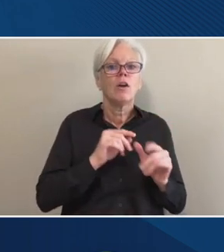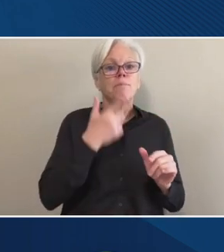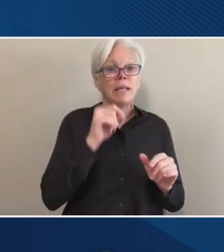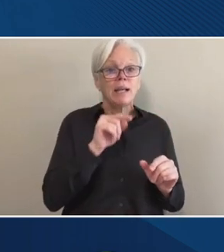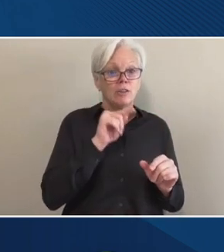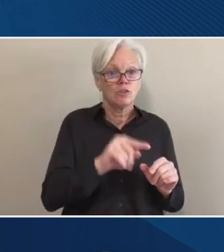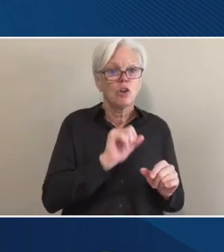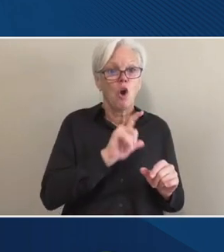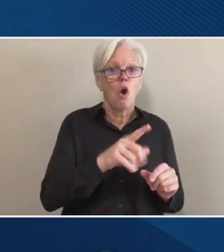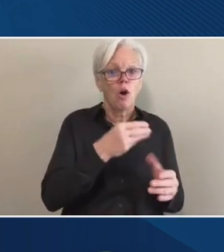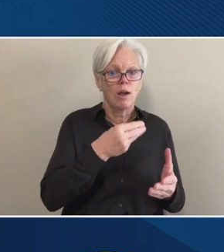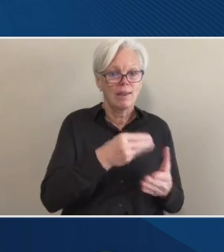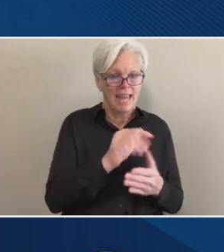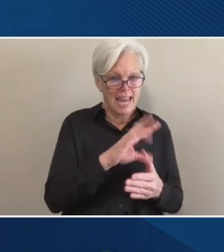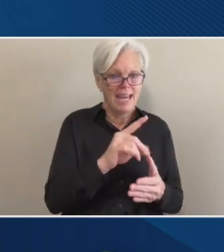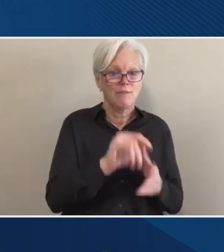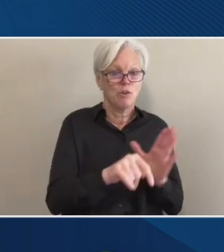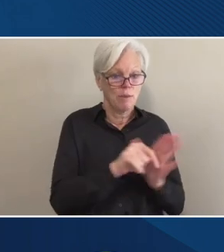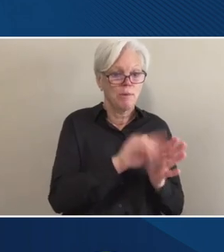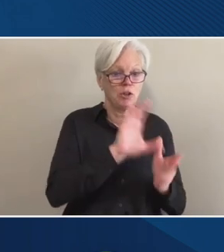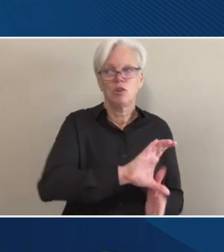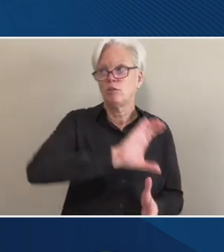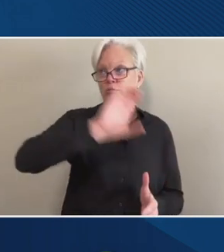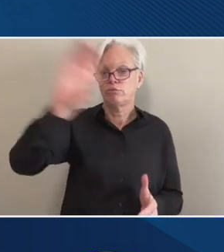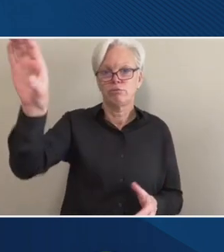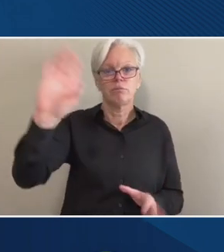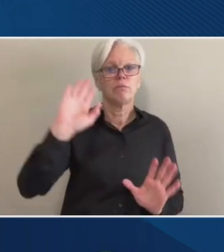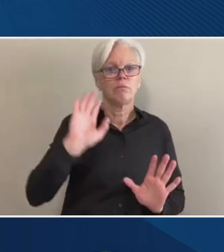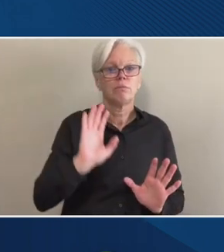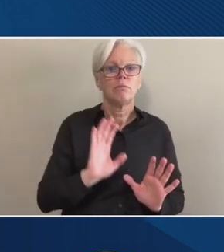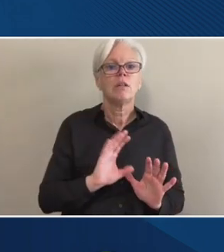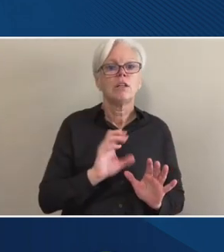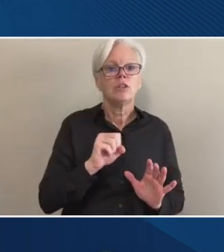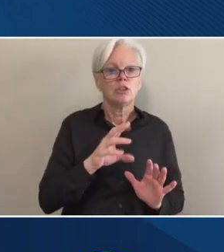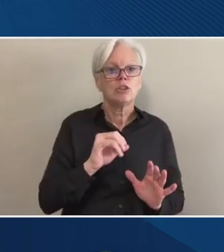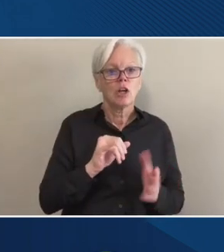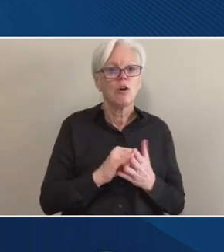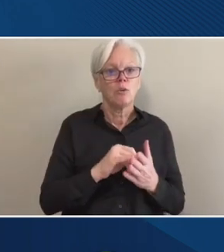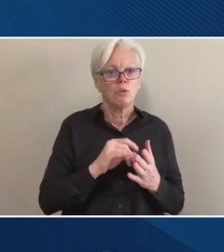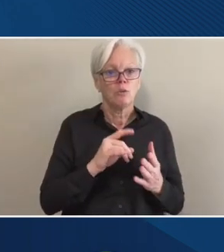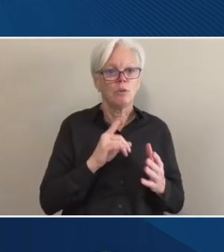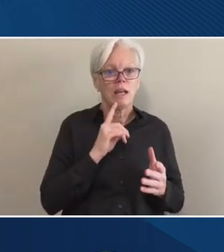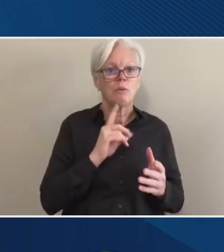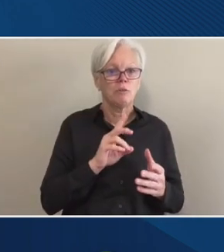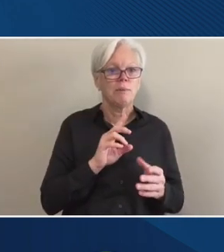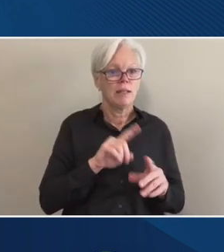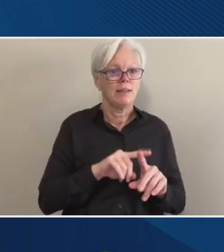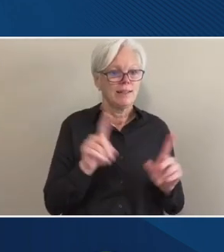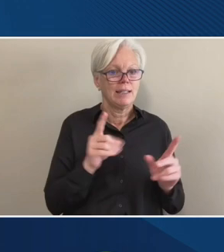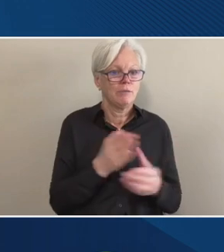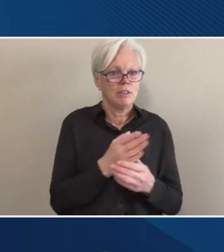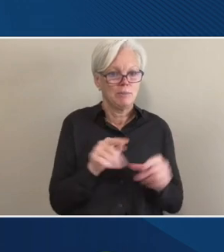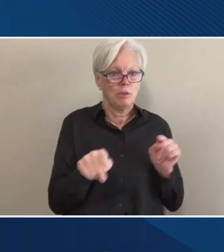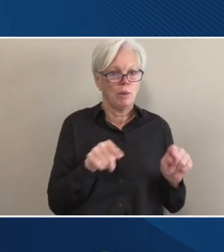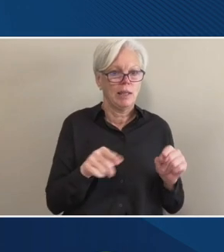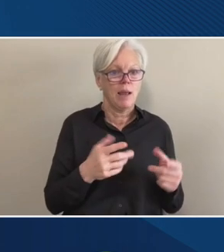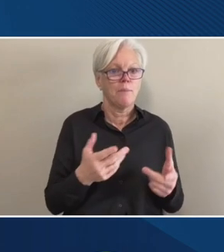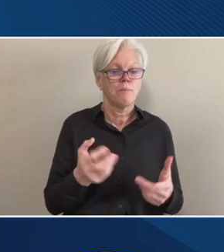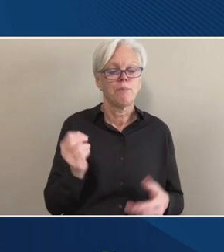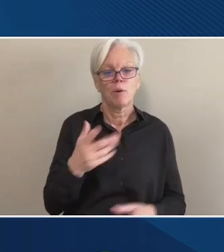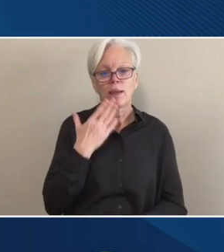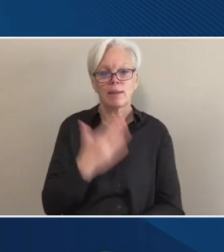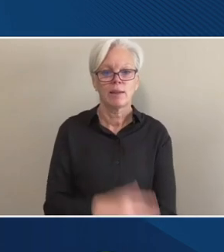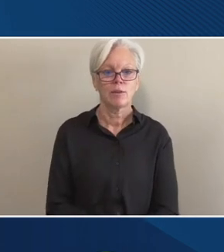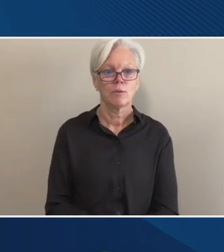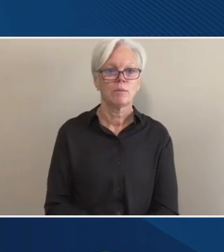IV aid for the period. that you would just look at the, at the difference between the, the two. Okay. Thank you. All right.